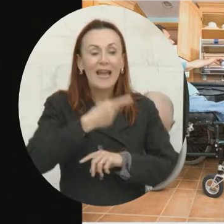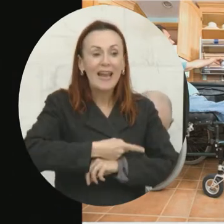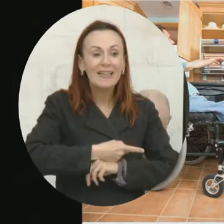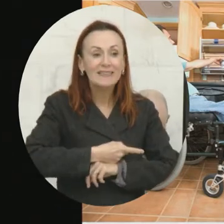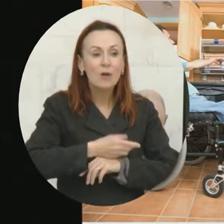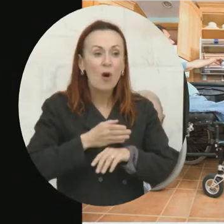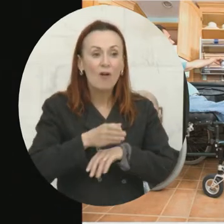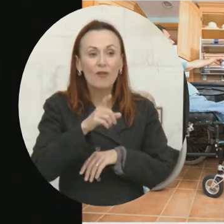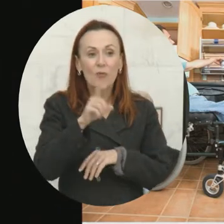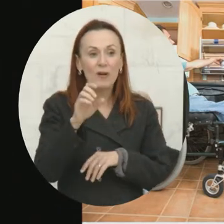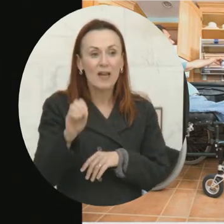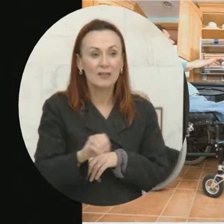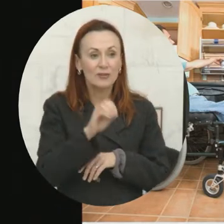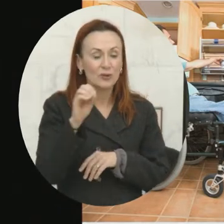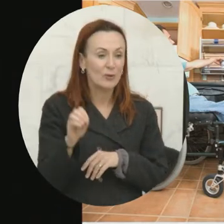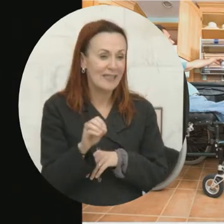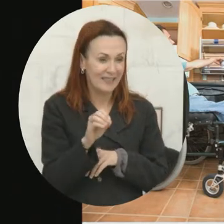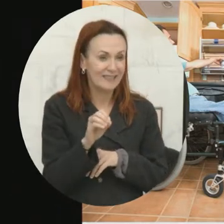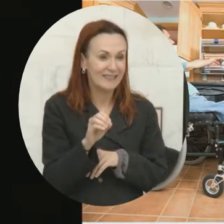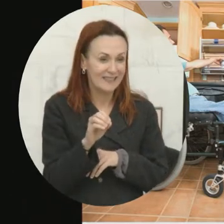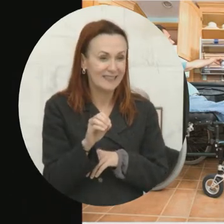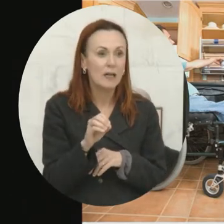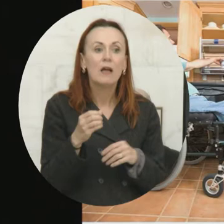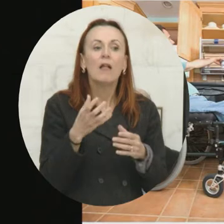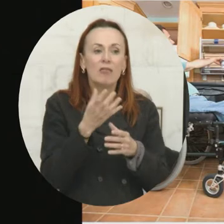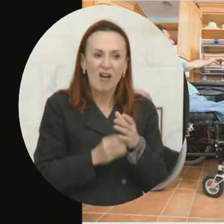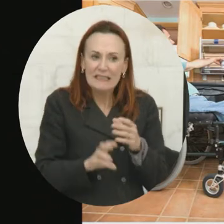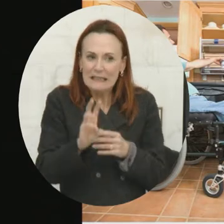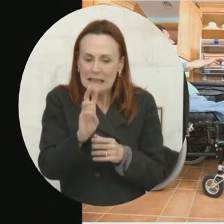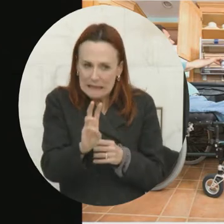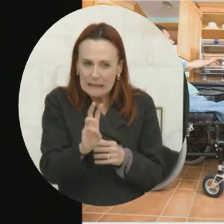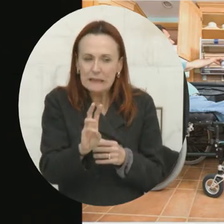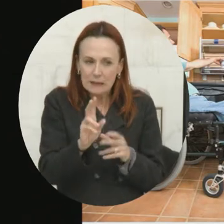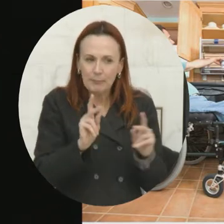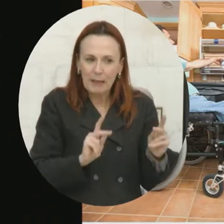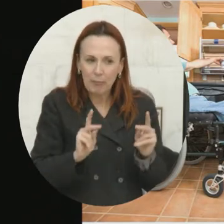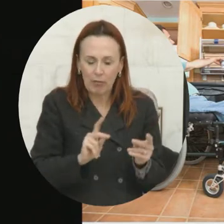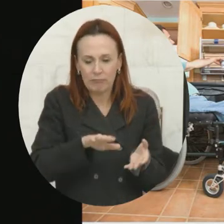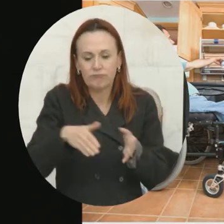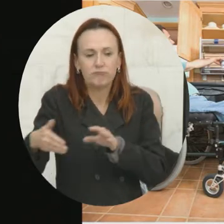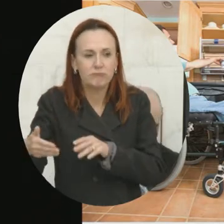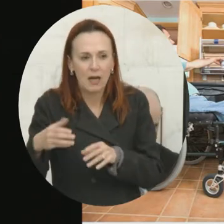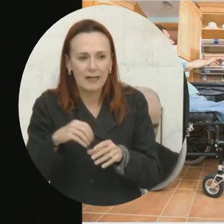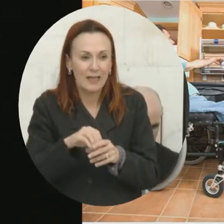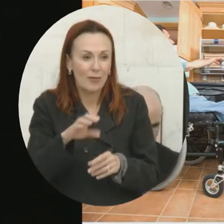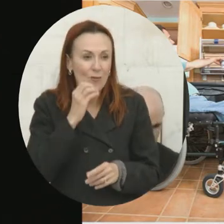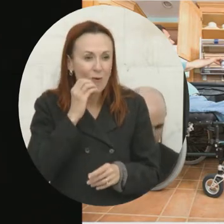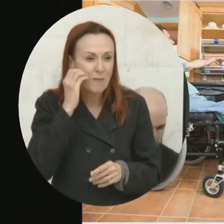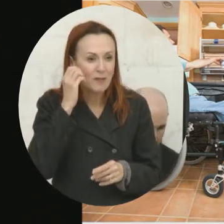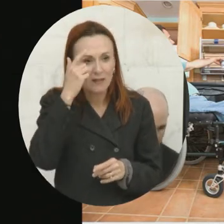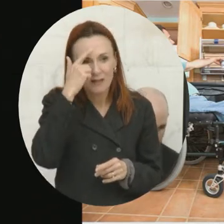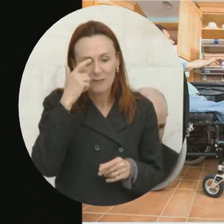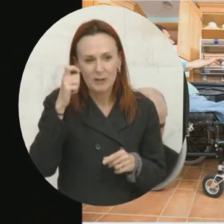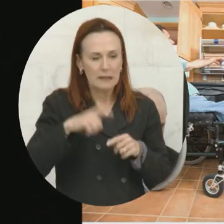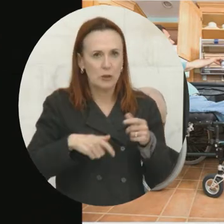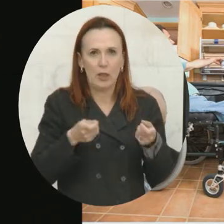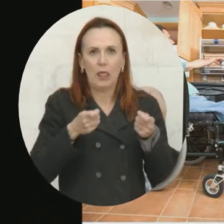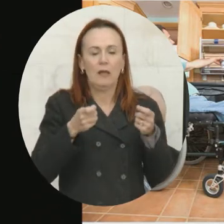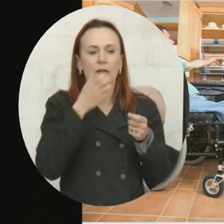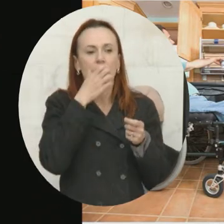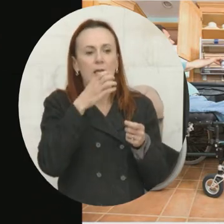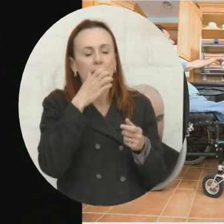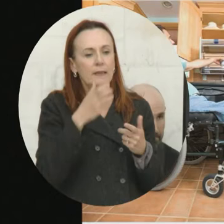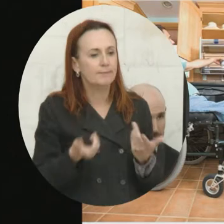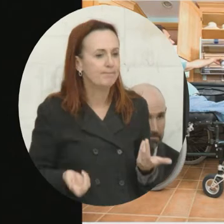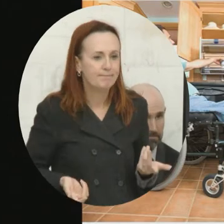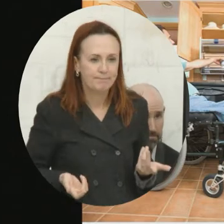and we lost six residents, at least six residents in their homes because they didn't, weren't able to manage the heat. And